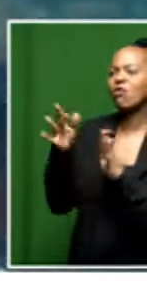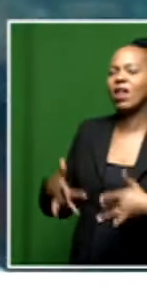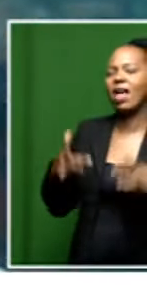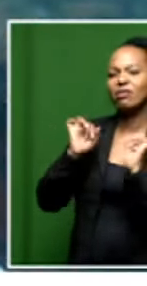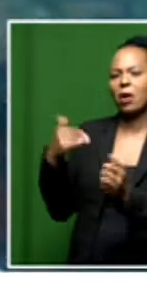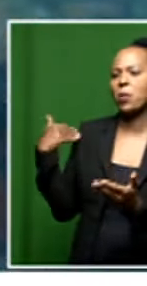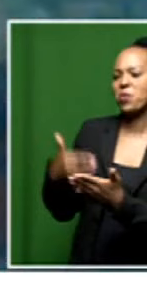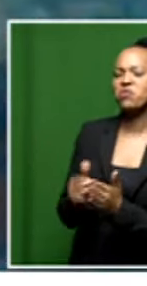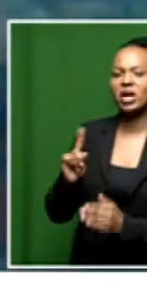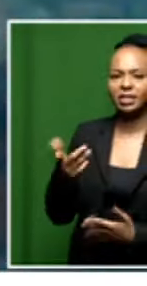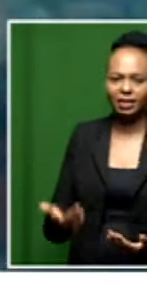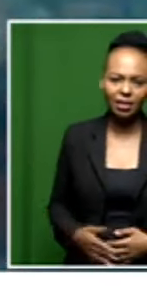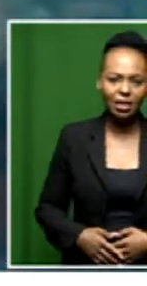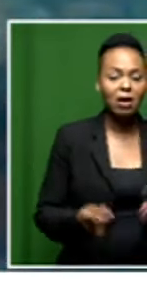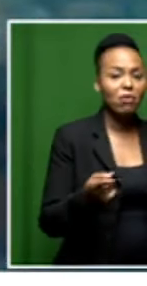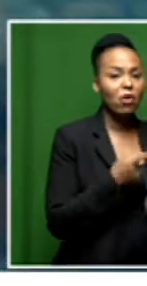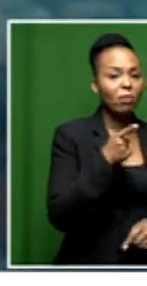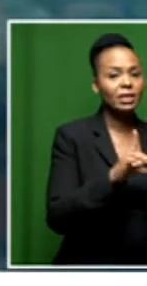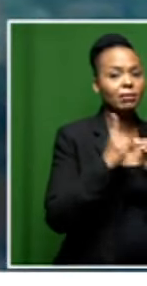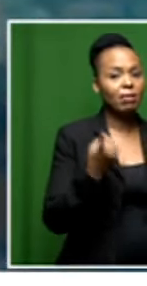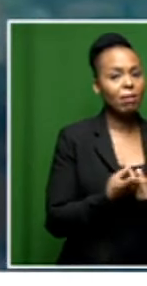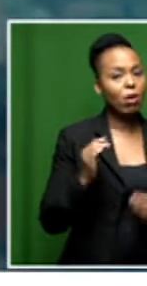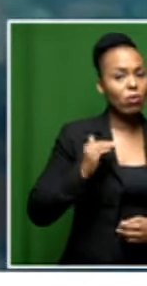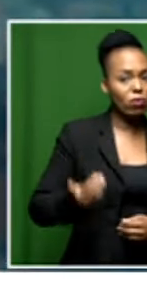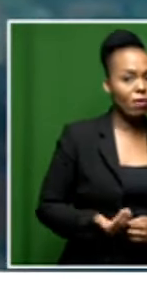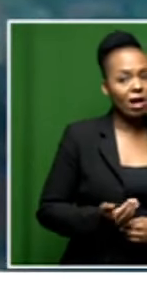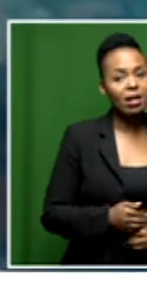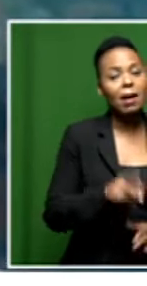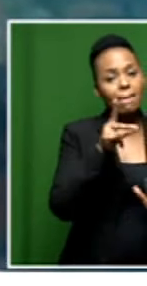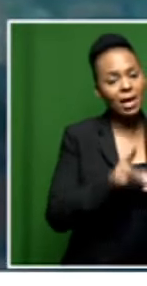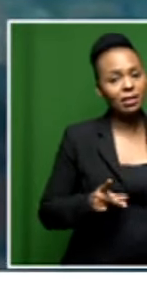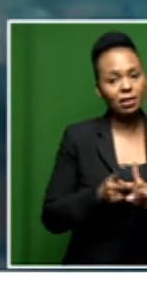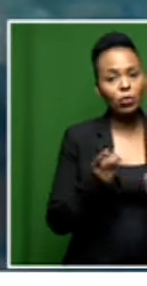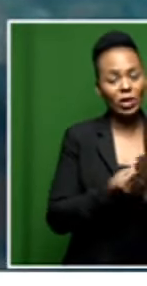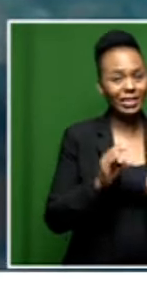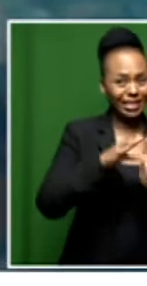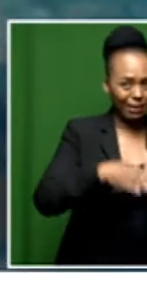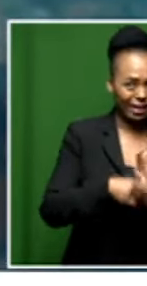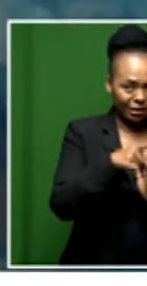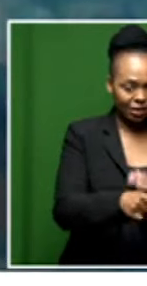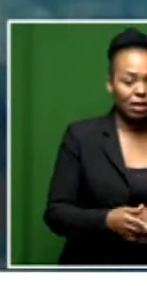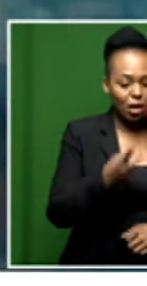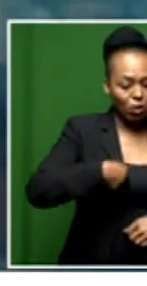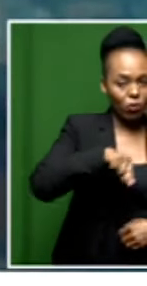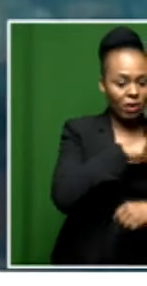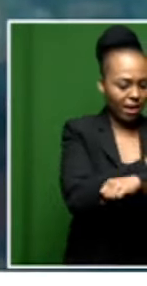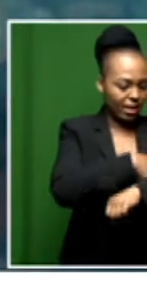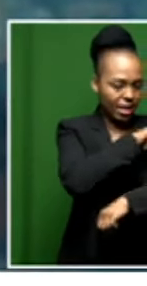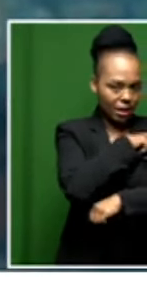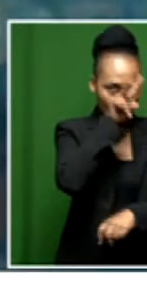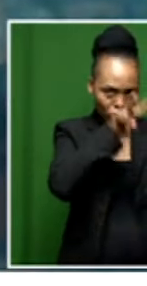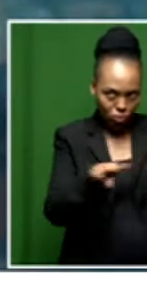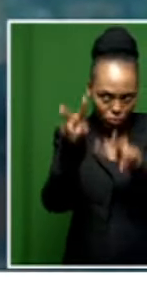From the Department of Women, Youth and Persons with Disabilities, our mandate is to monitor, evaluate,